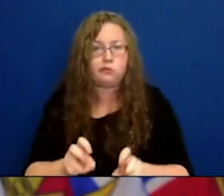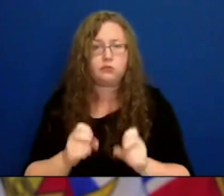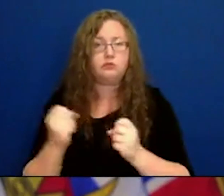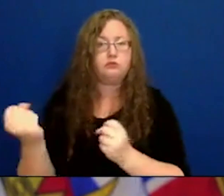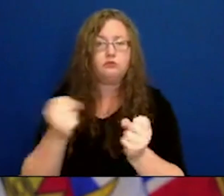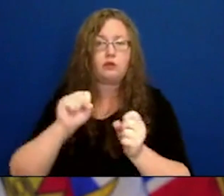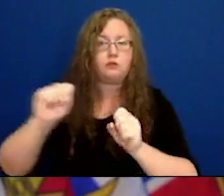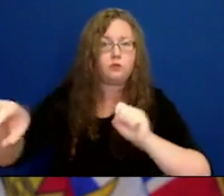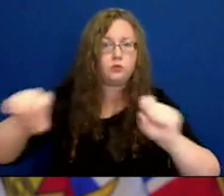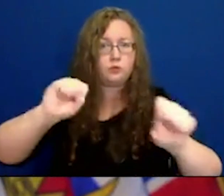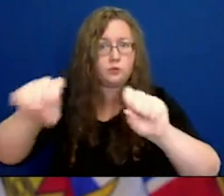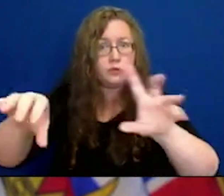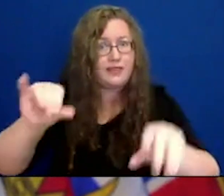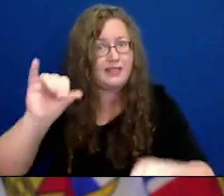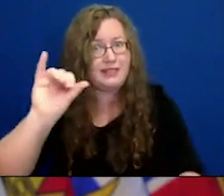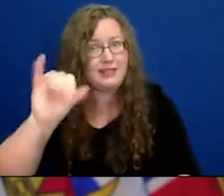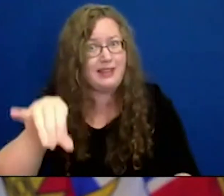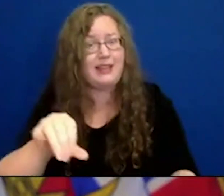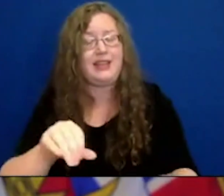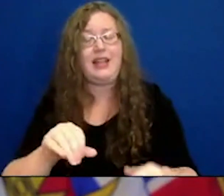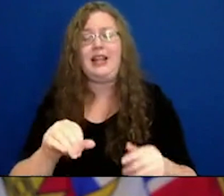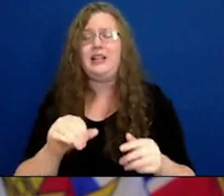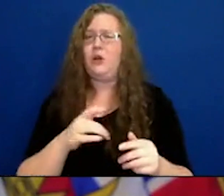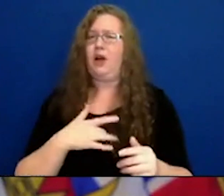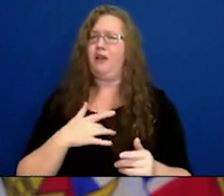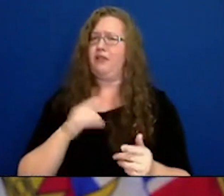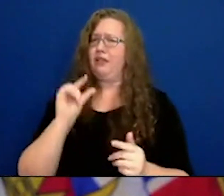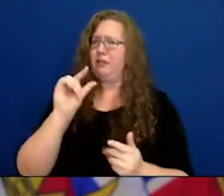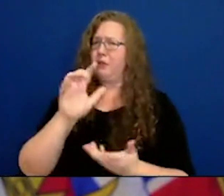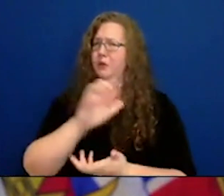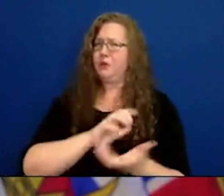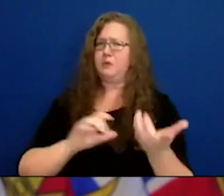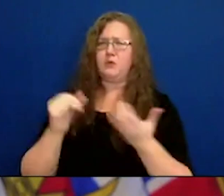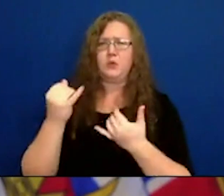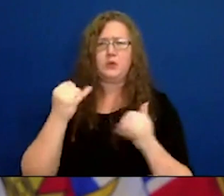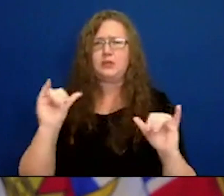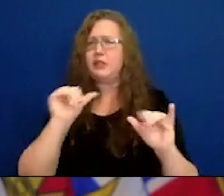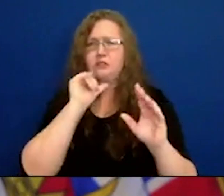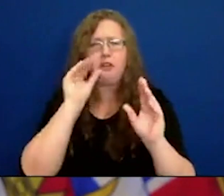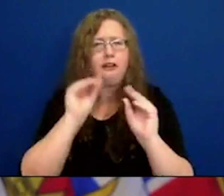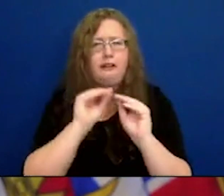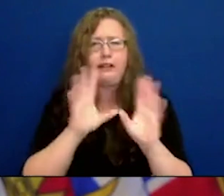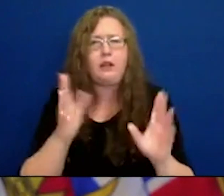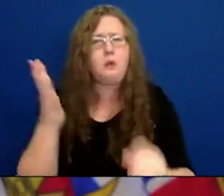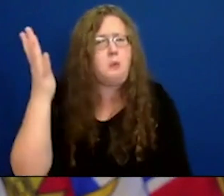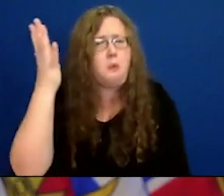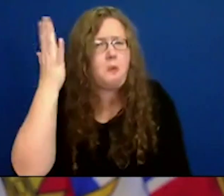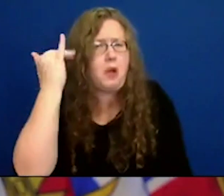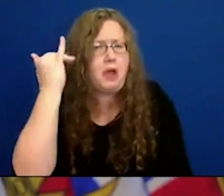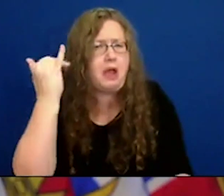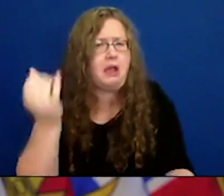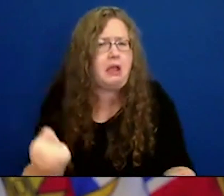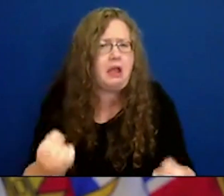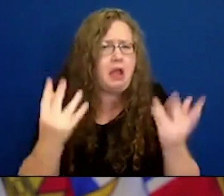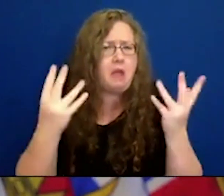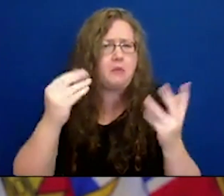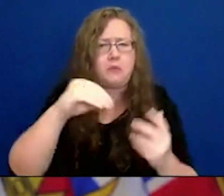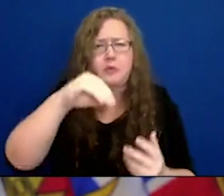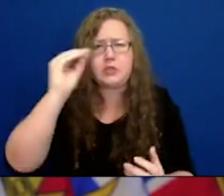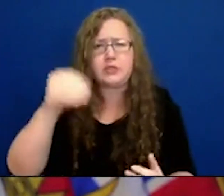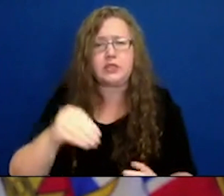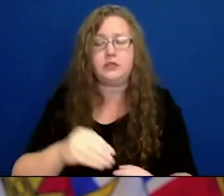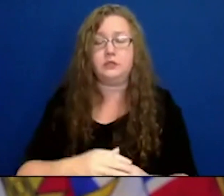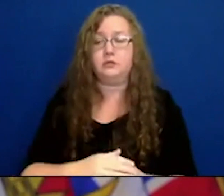something that's a bit confusing. And I'm wondering what information you have for us. I would say